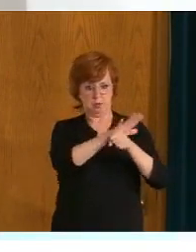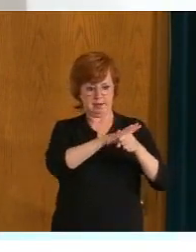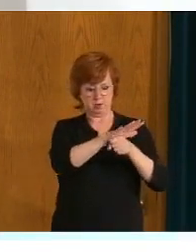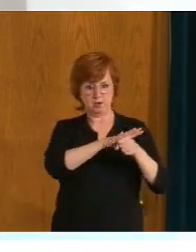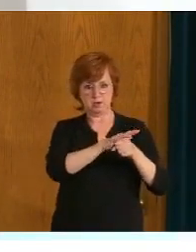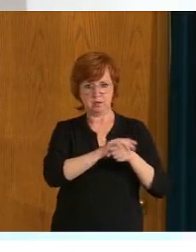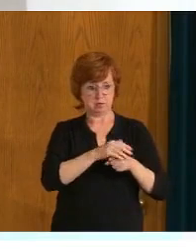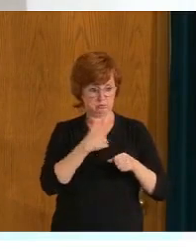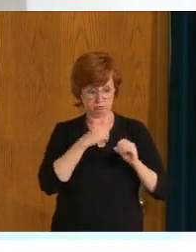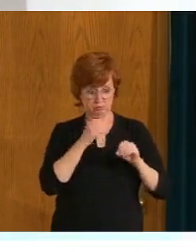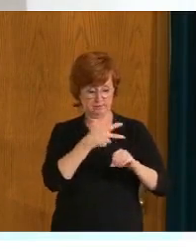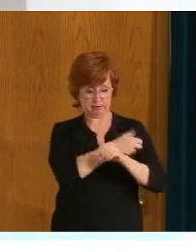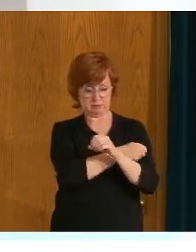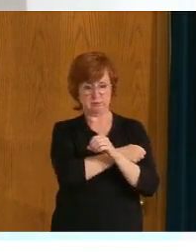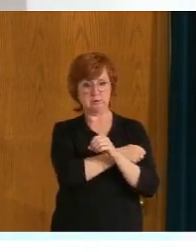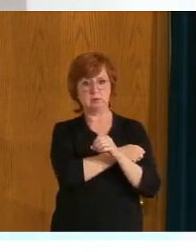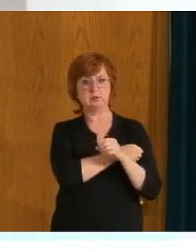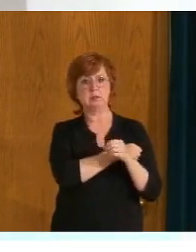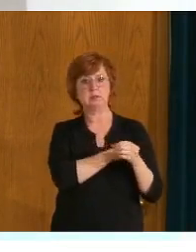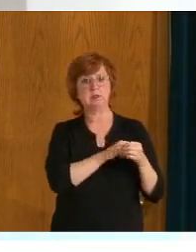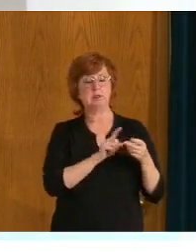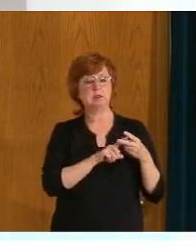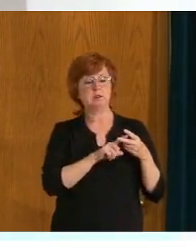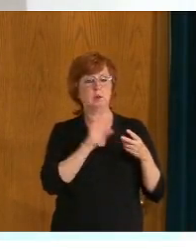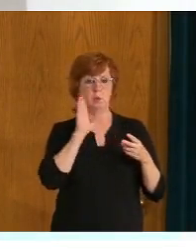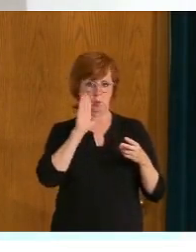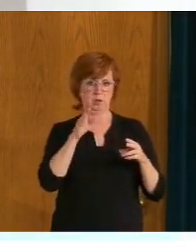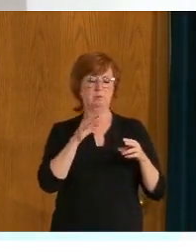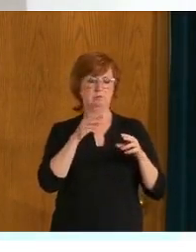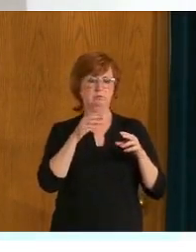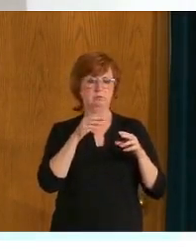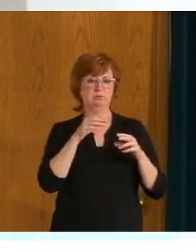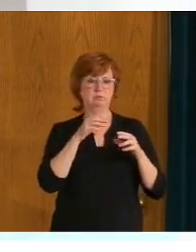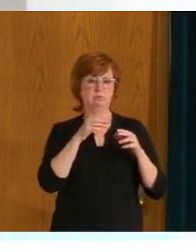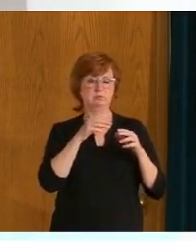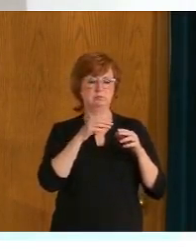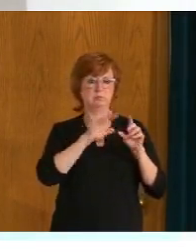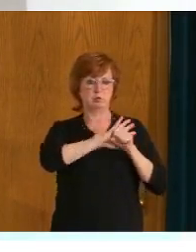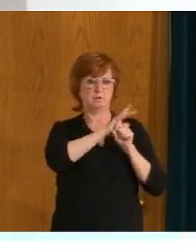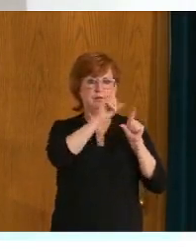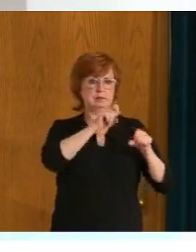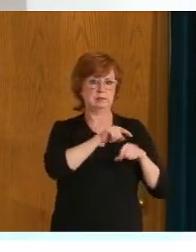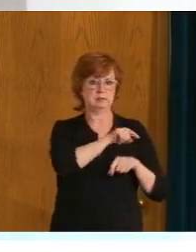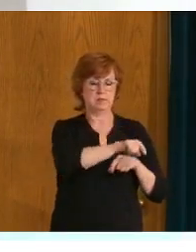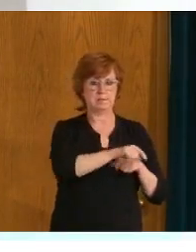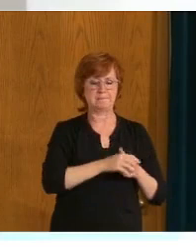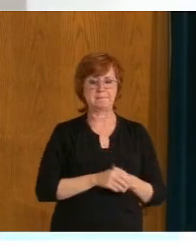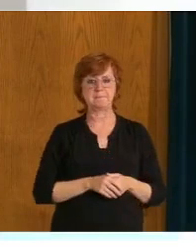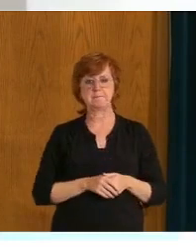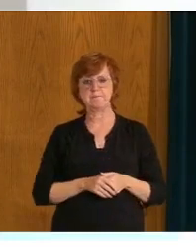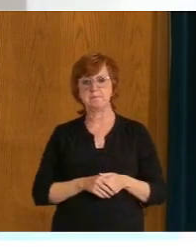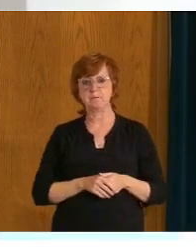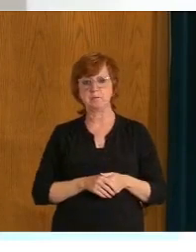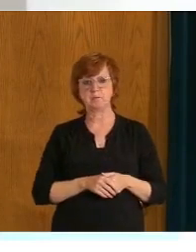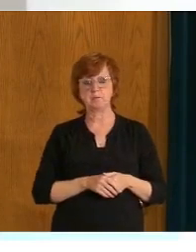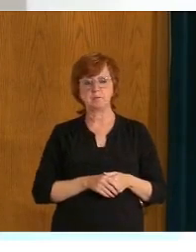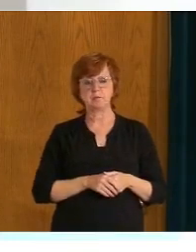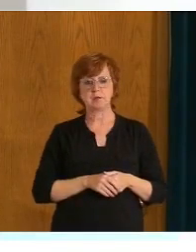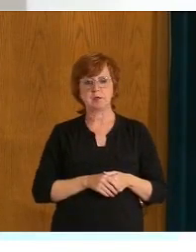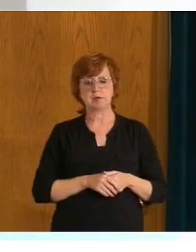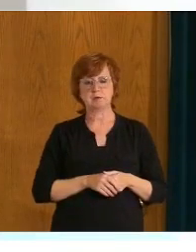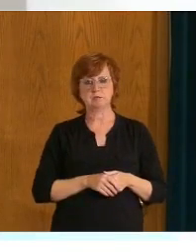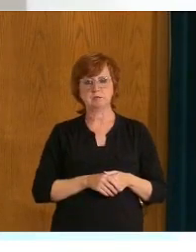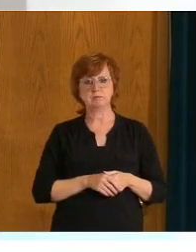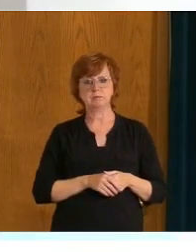primarily unvaccinated. Testing will continue as well as content investigations based on positive test results following the